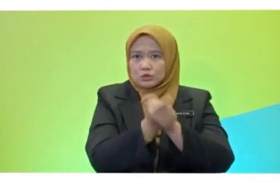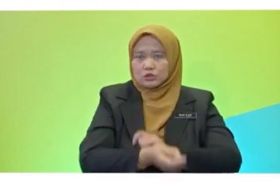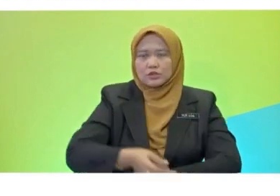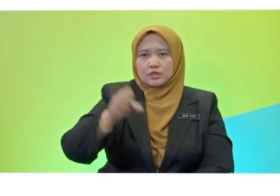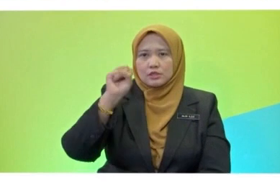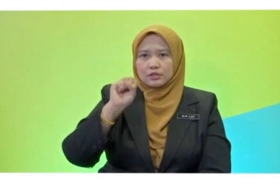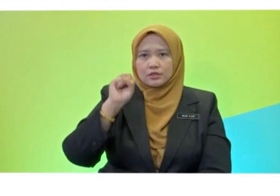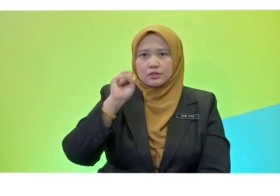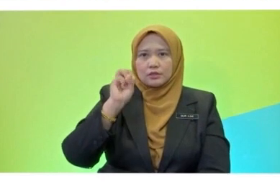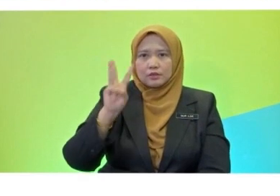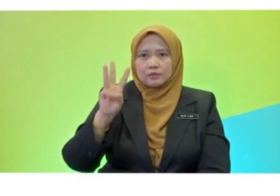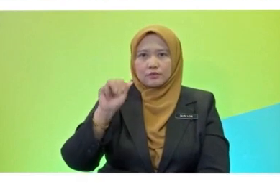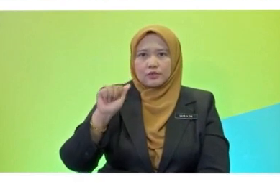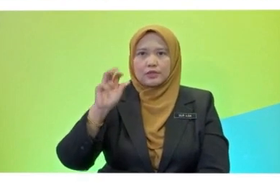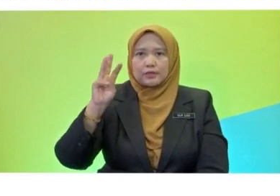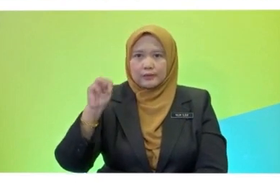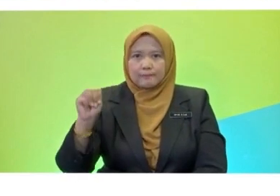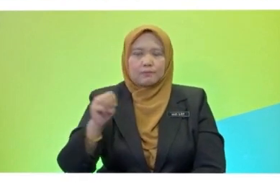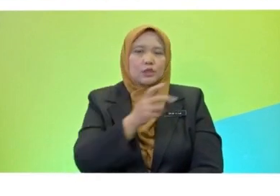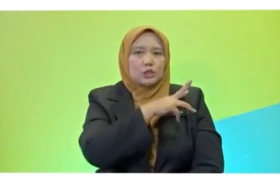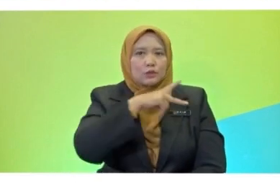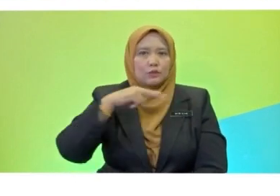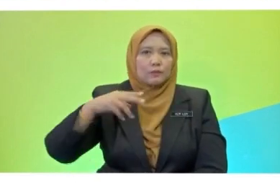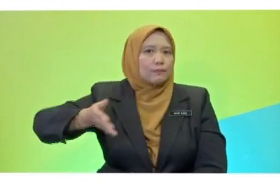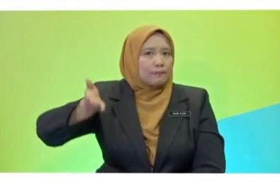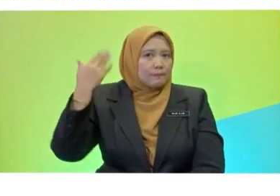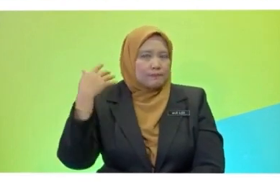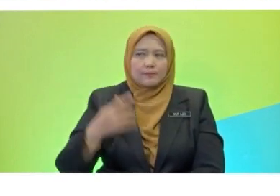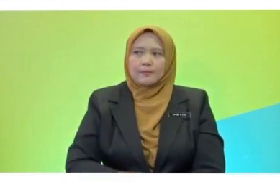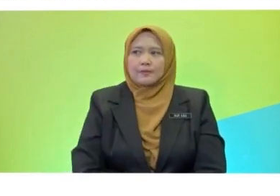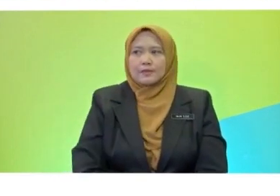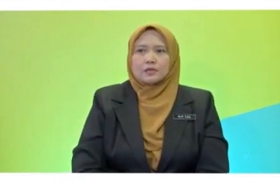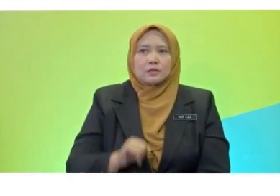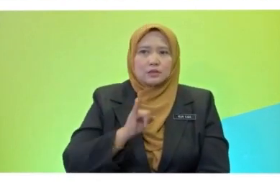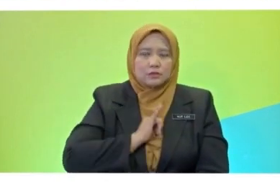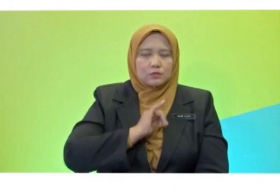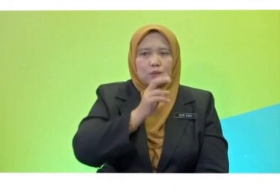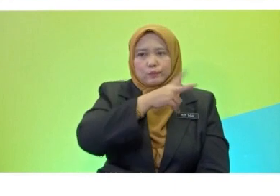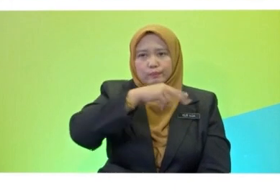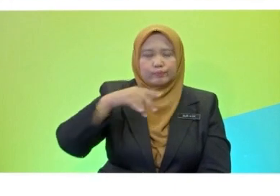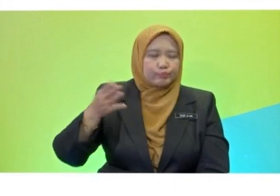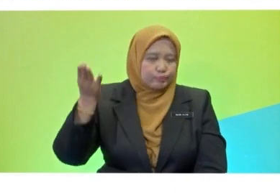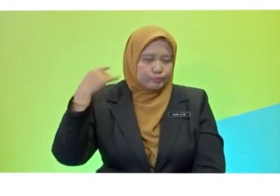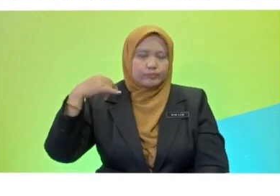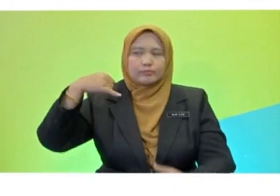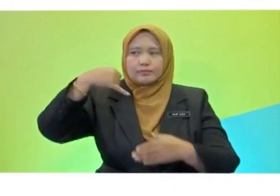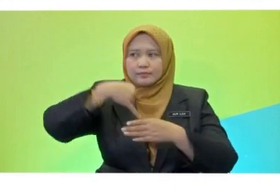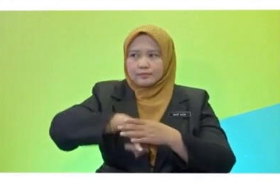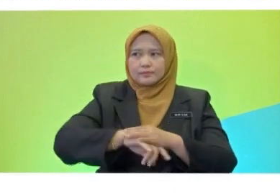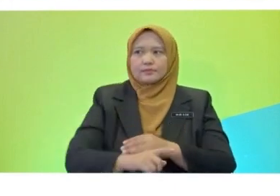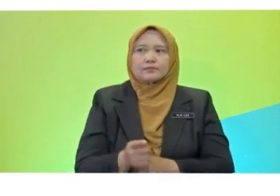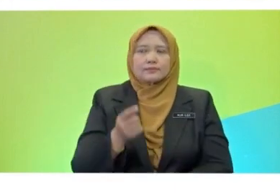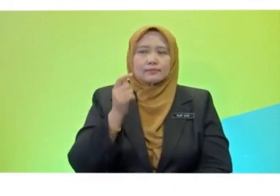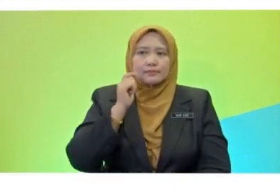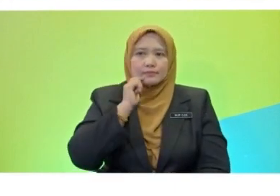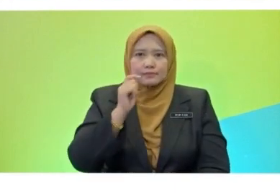And can you give me a sentence? I swam in the sea yesterday. I swam in the